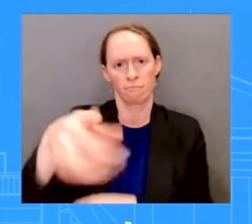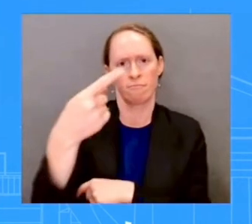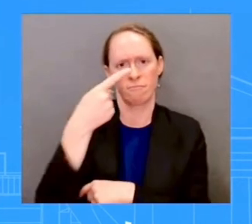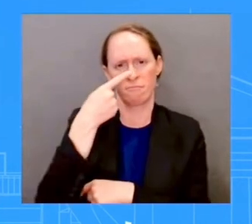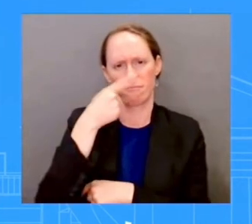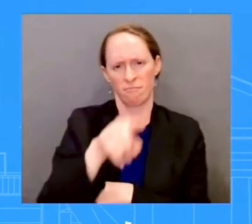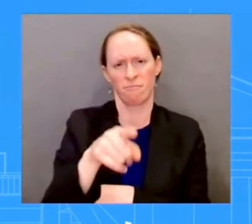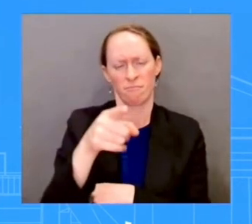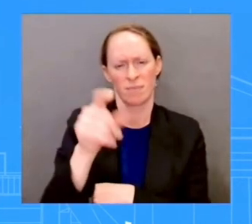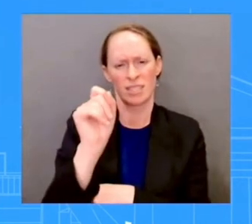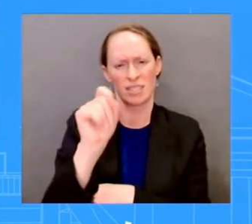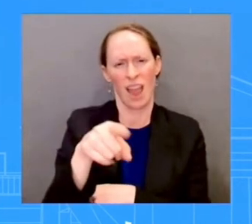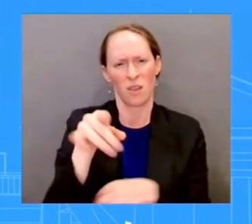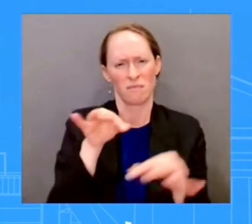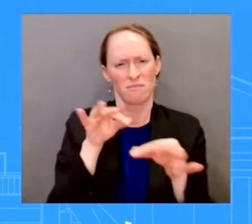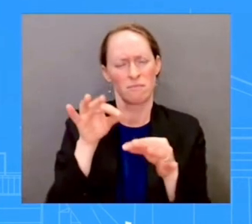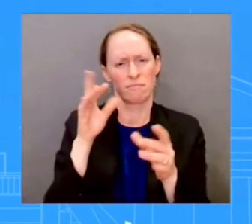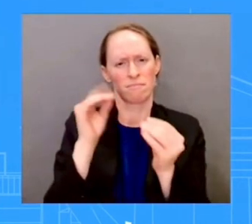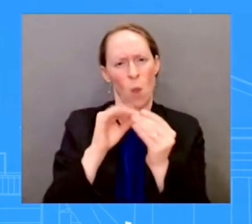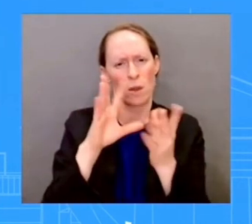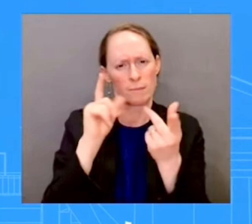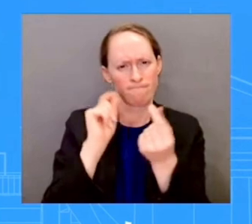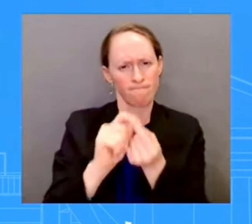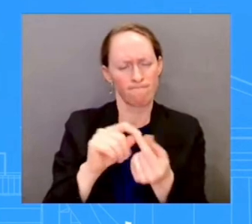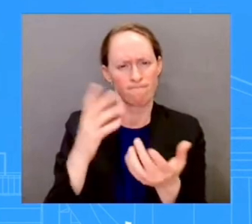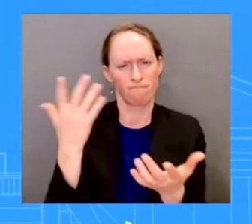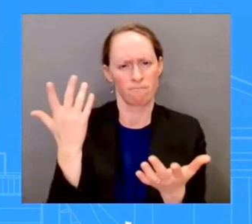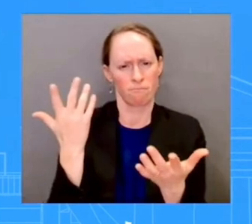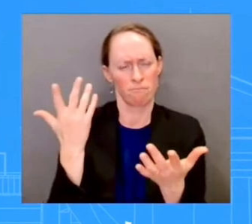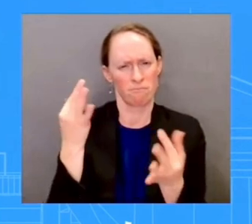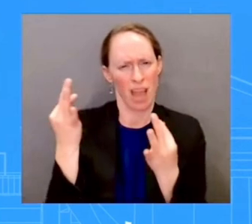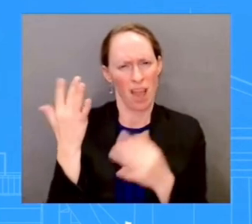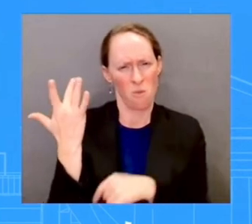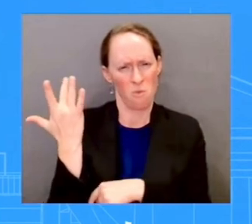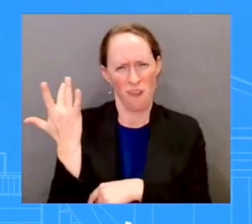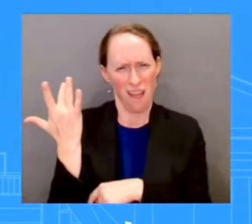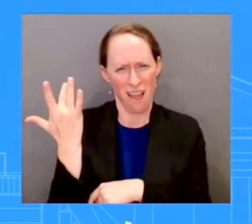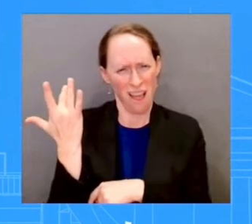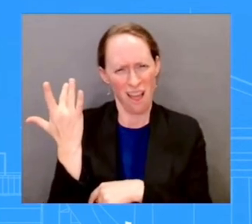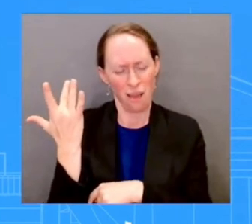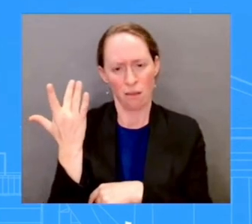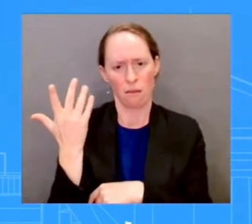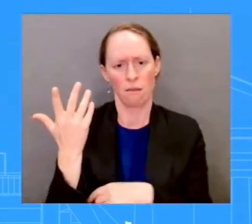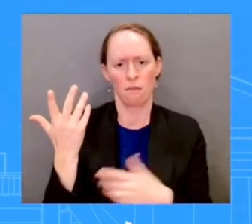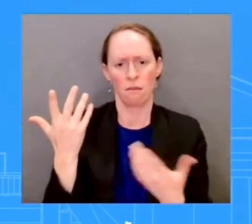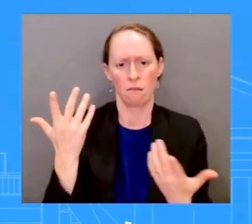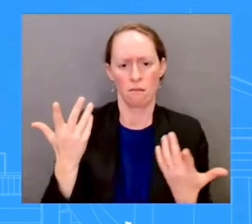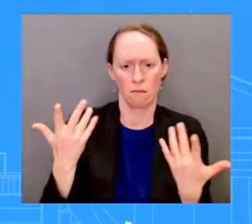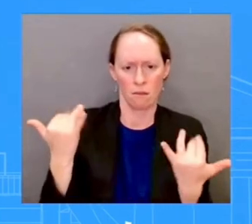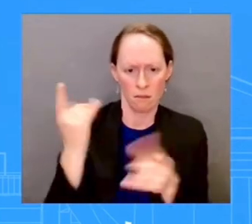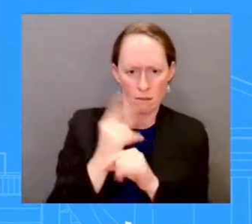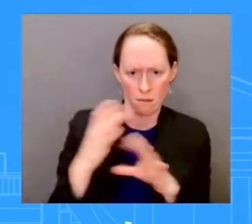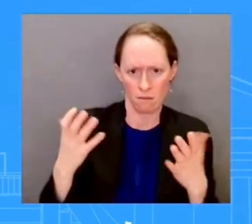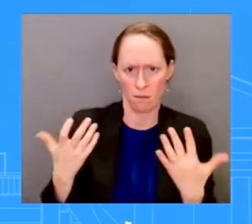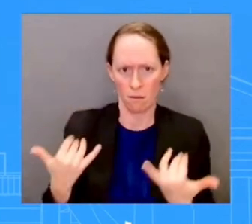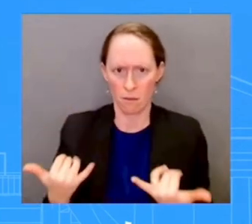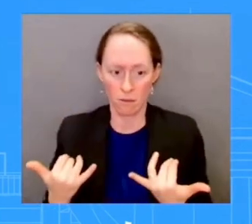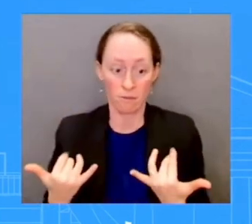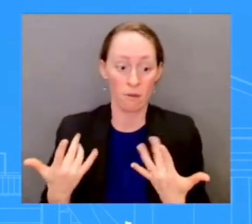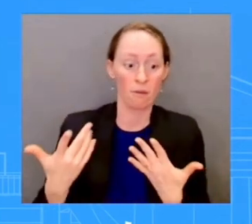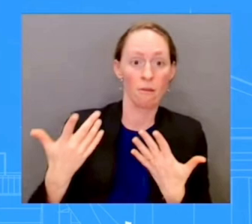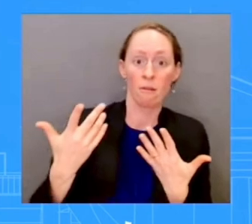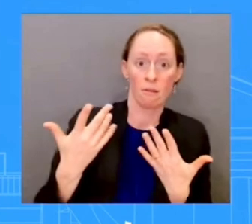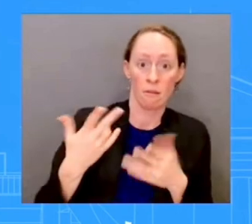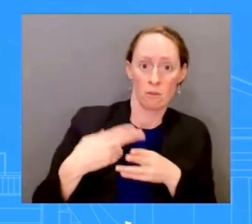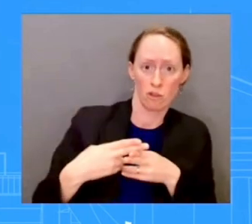disaster response, but on social programs like WIC? So what we asked for today is